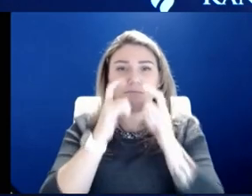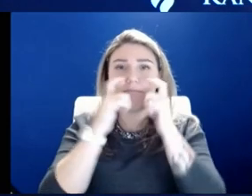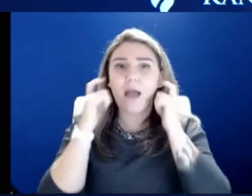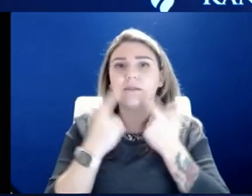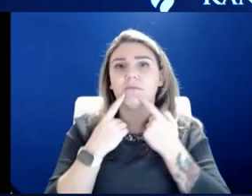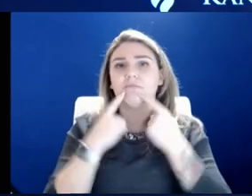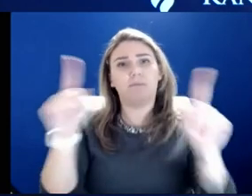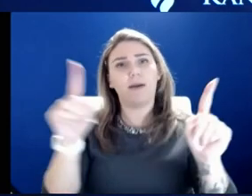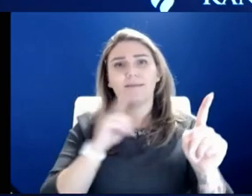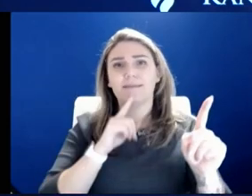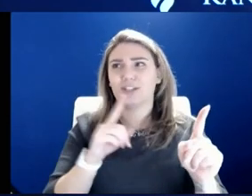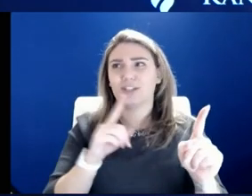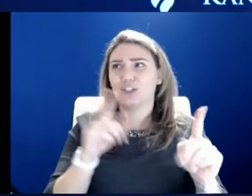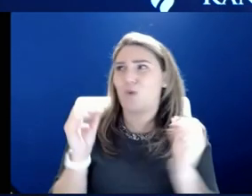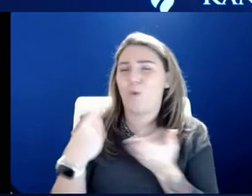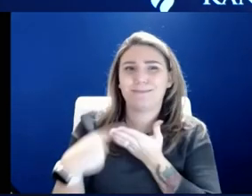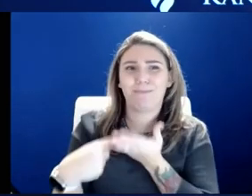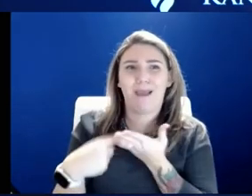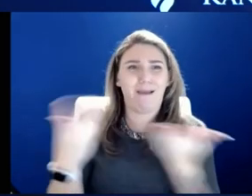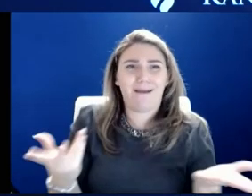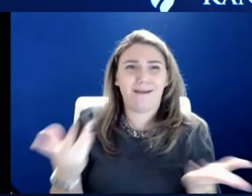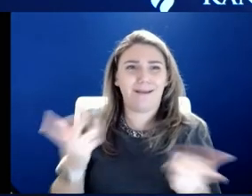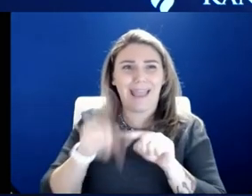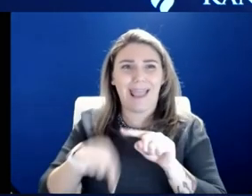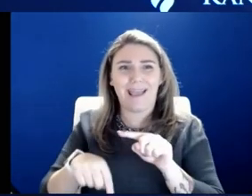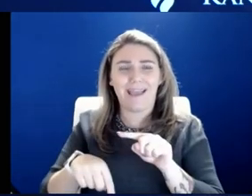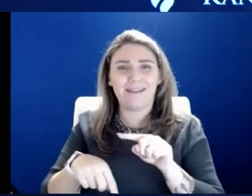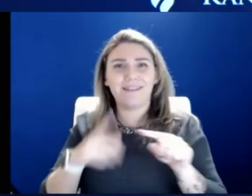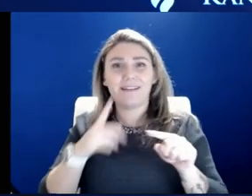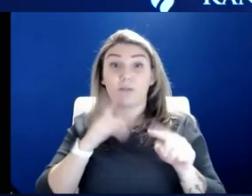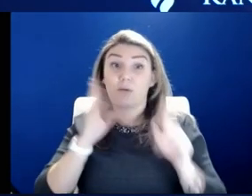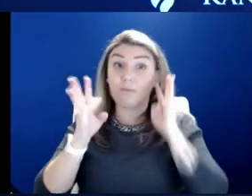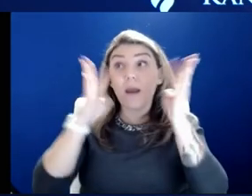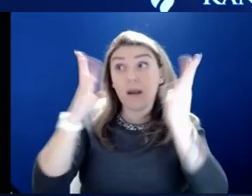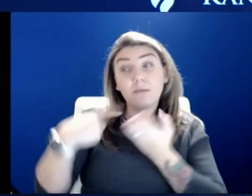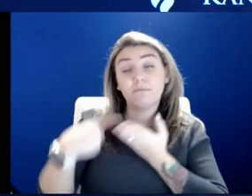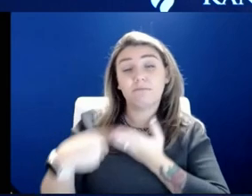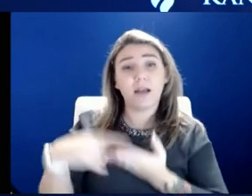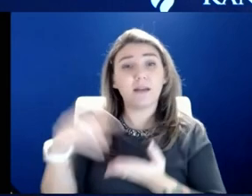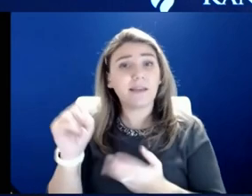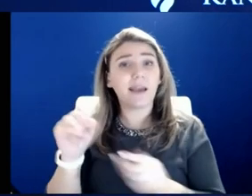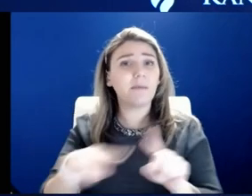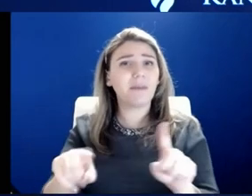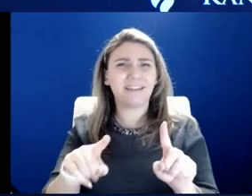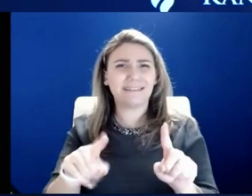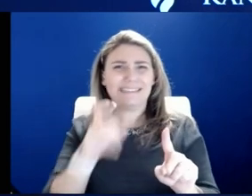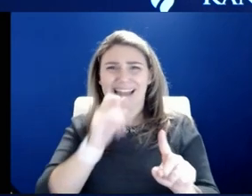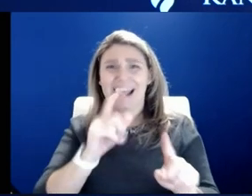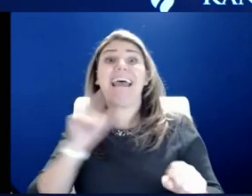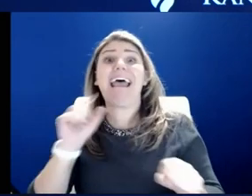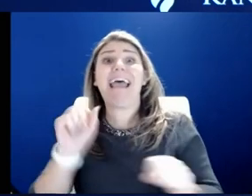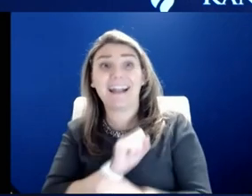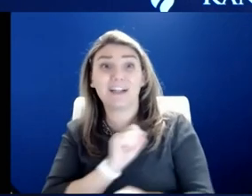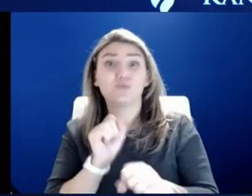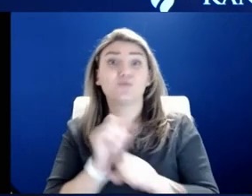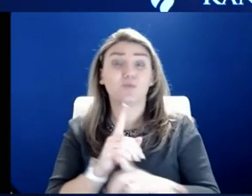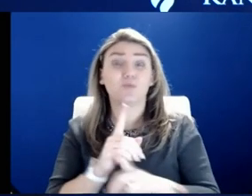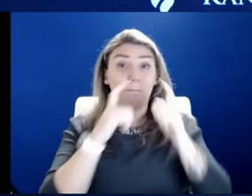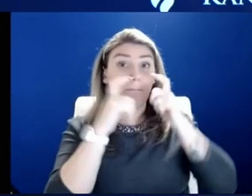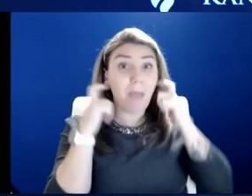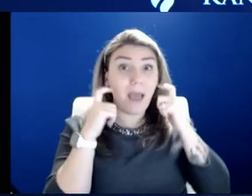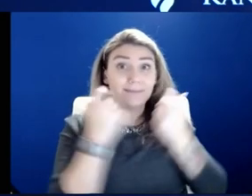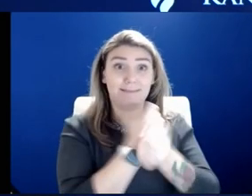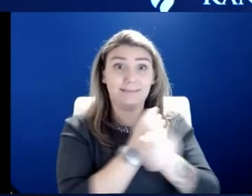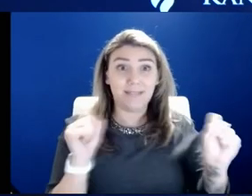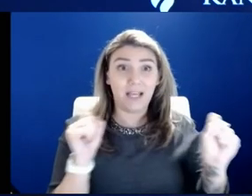debate about that. And there are there's made up debates, but there's no real debate about it. We have kept people safe inside our hospital